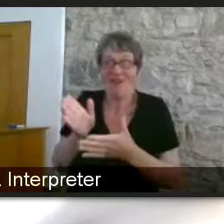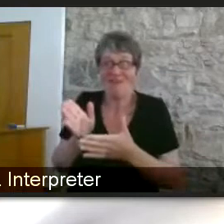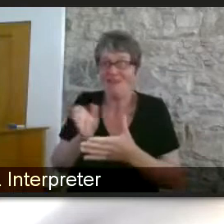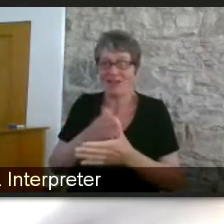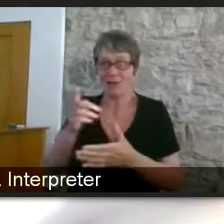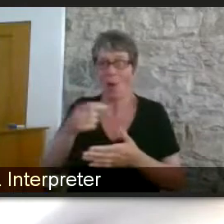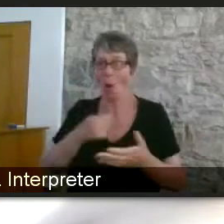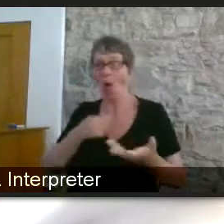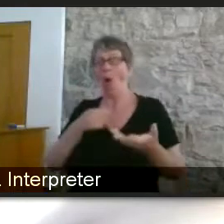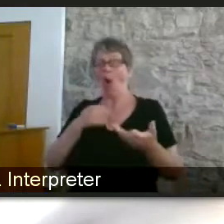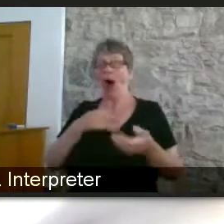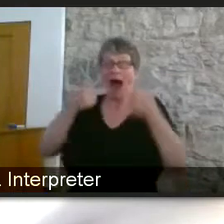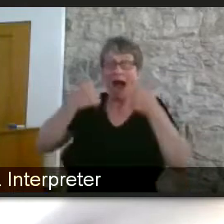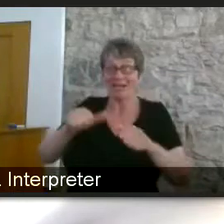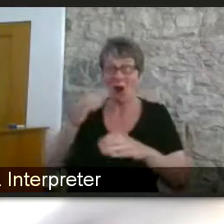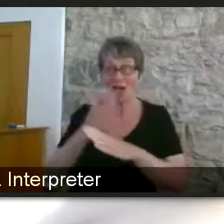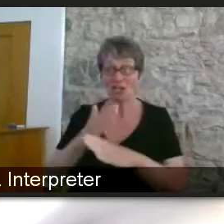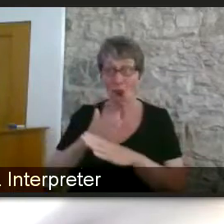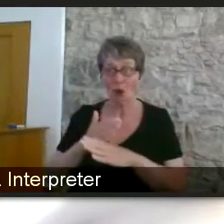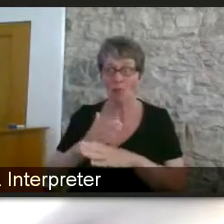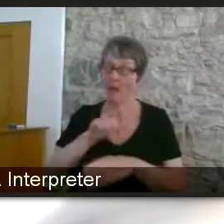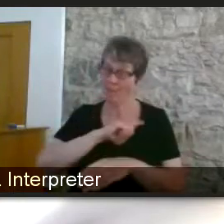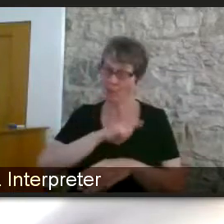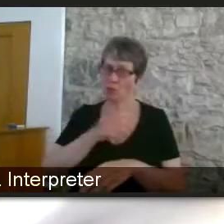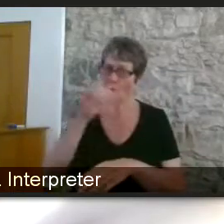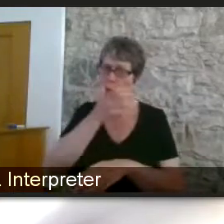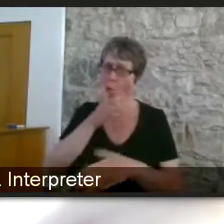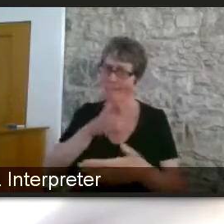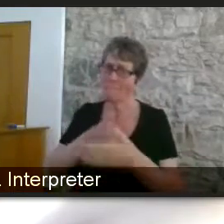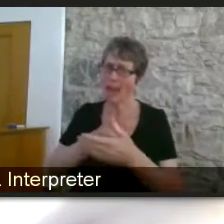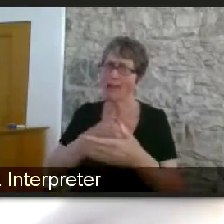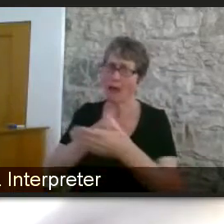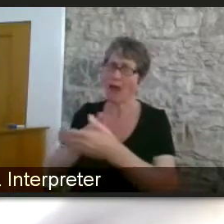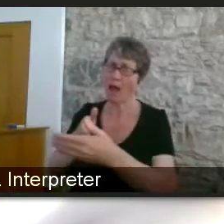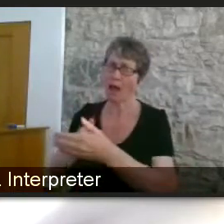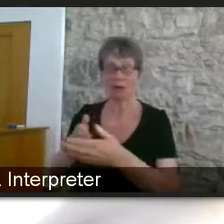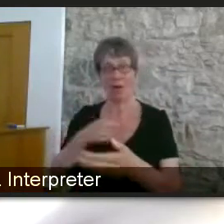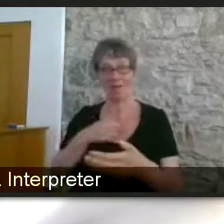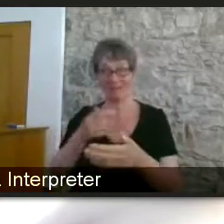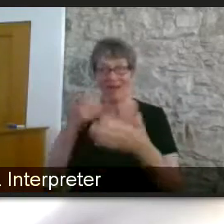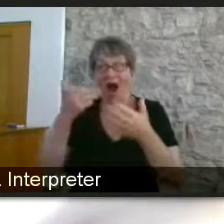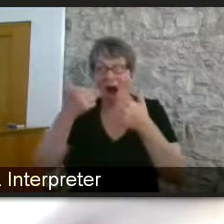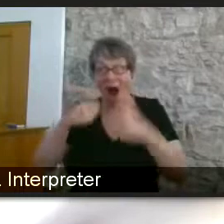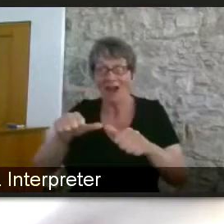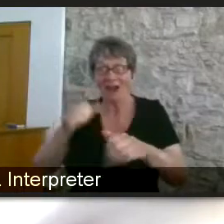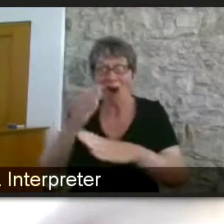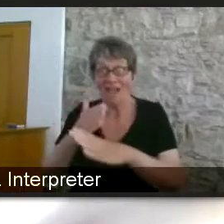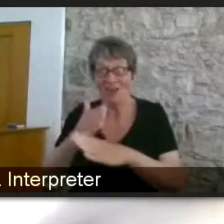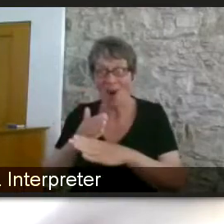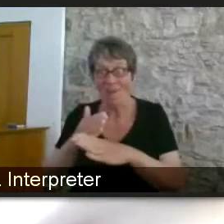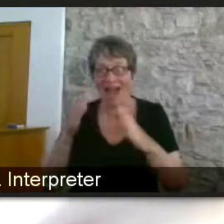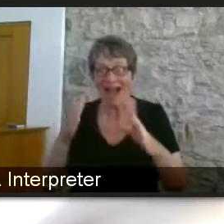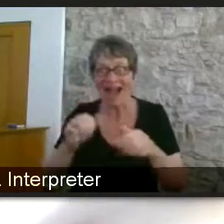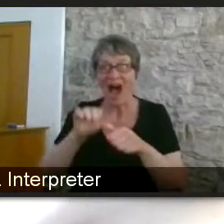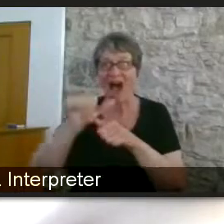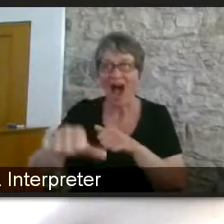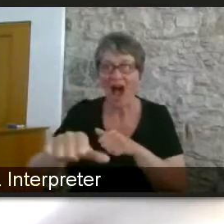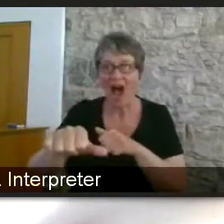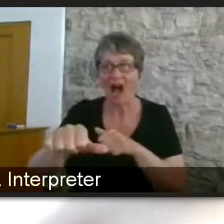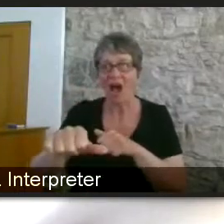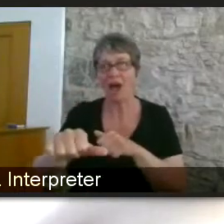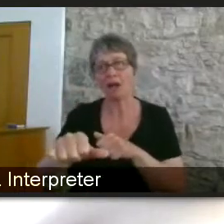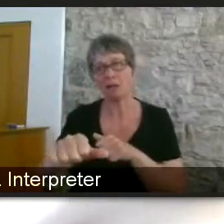enormous and there's enormous barriers in and for a lot of people and then when you've got the job you you're then often completely